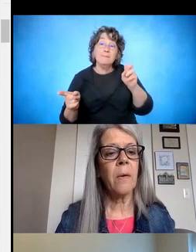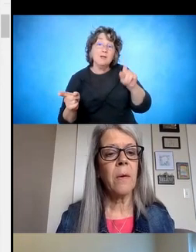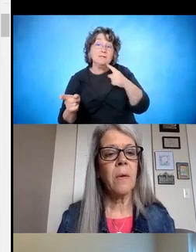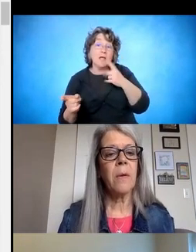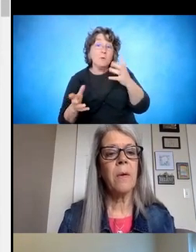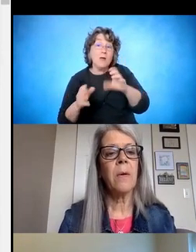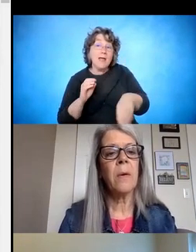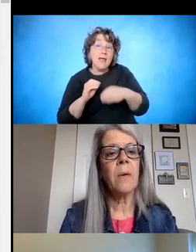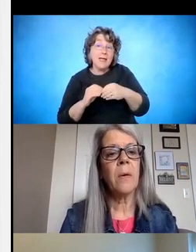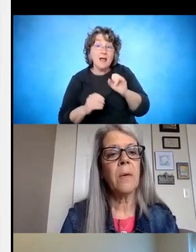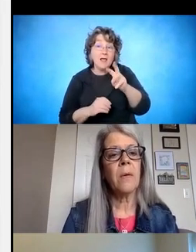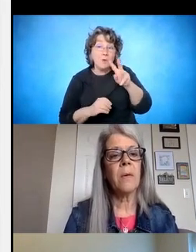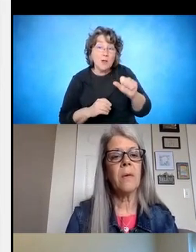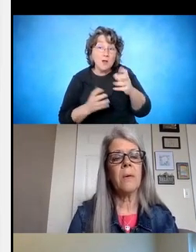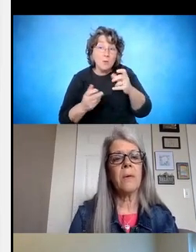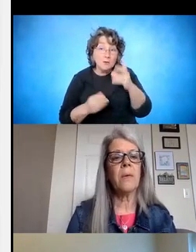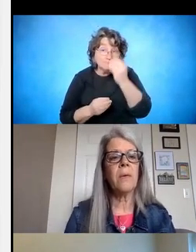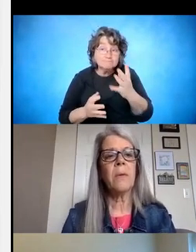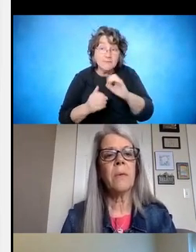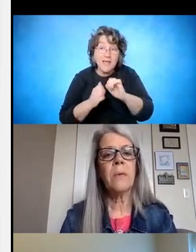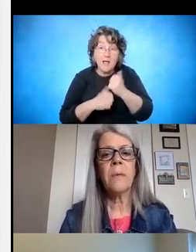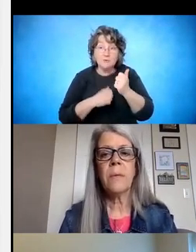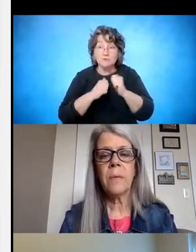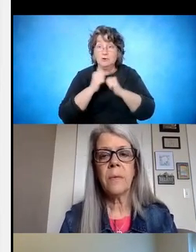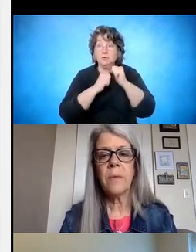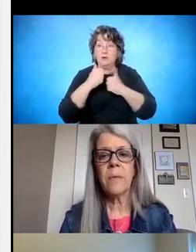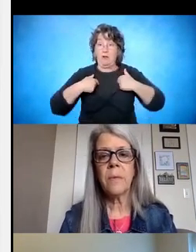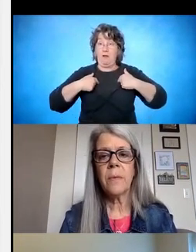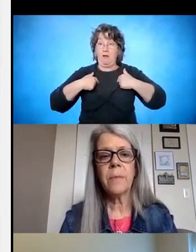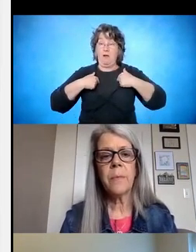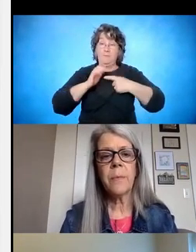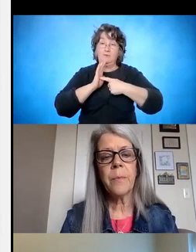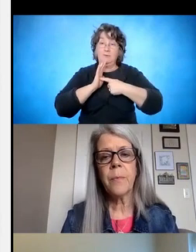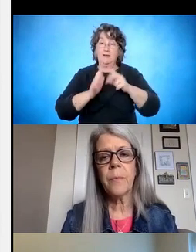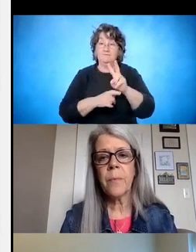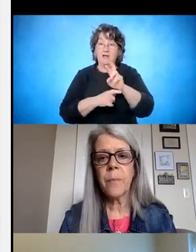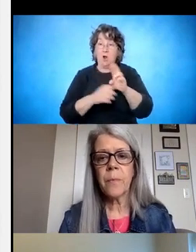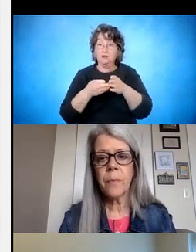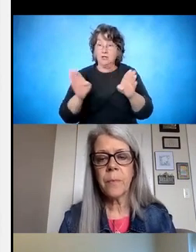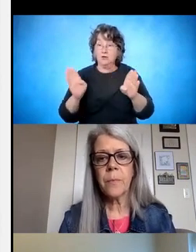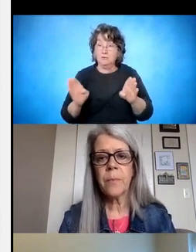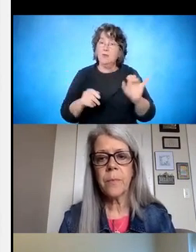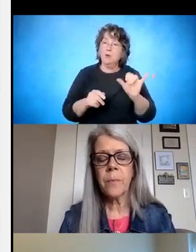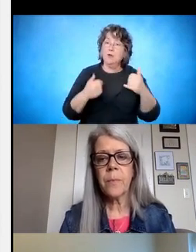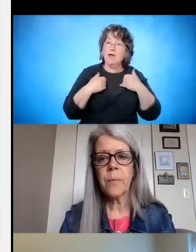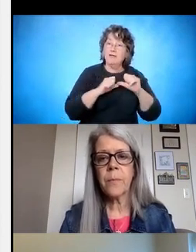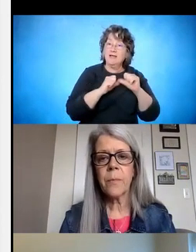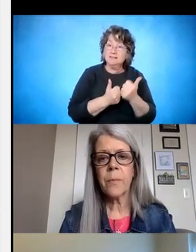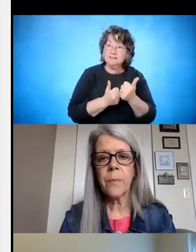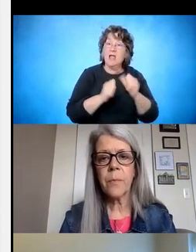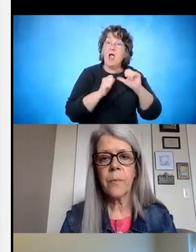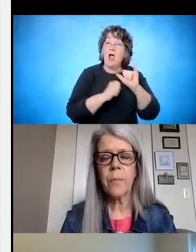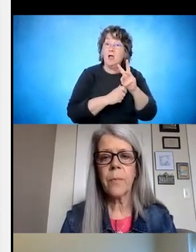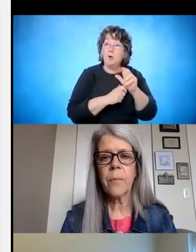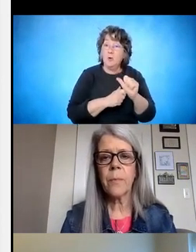Iowa, so you guys know how we're structured, I'm representing VR General. We also have the agency, Iowa Department for the Blind that